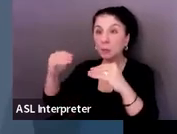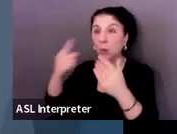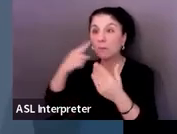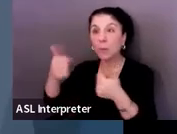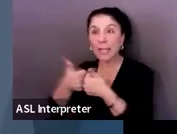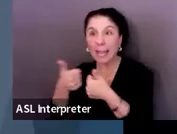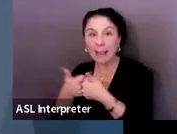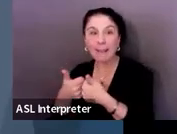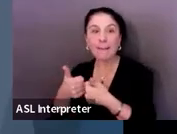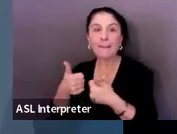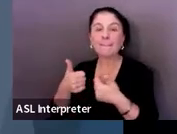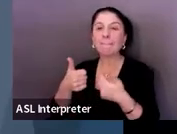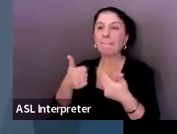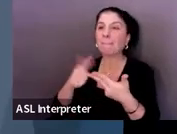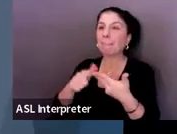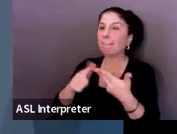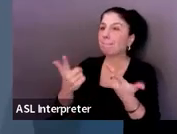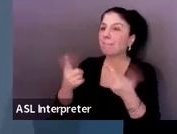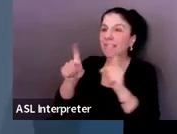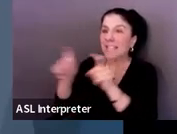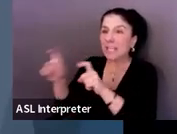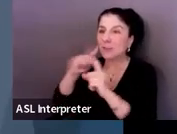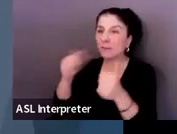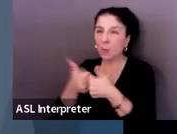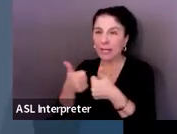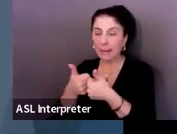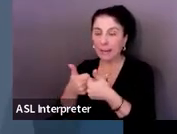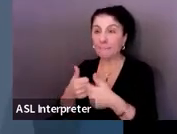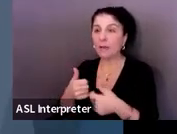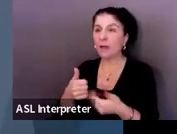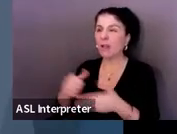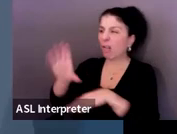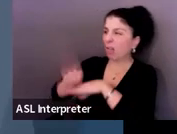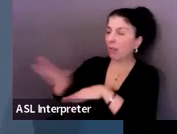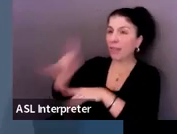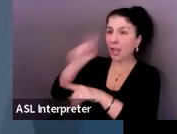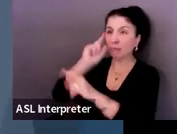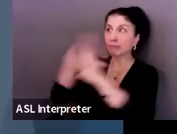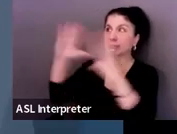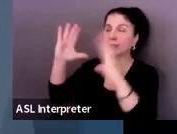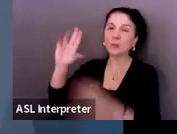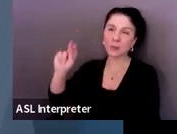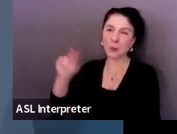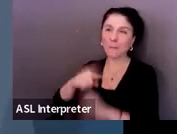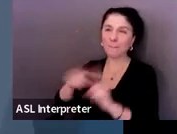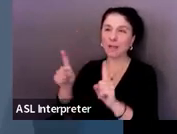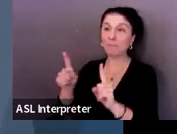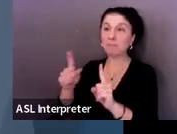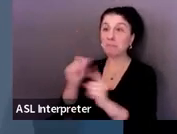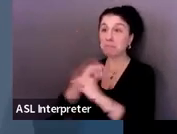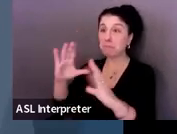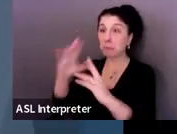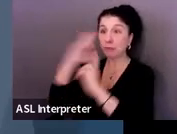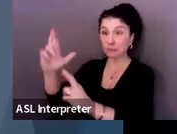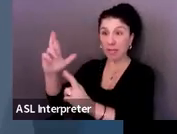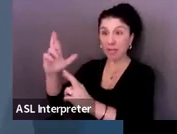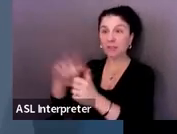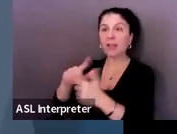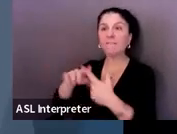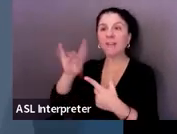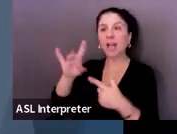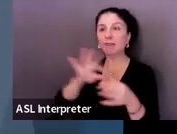So just not discouraging those big dreams, but finding a way to kind of make it more